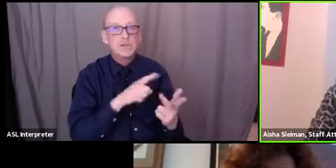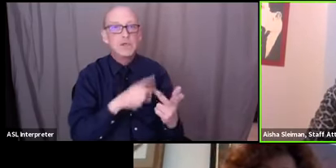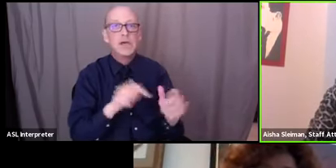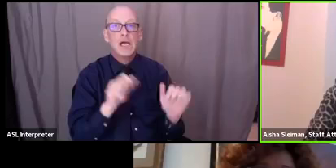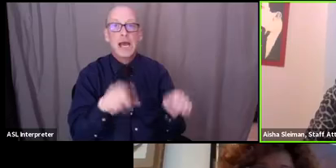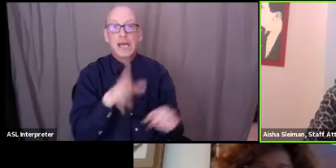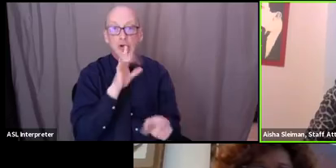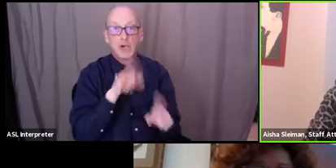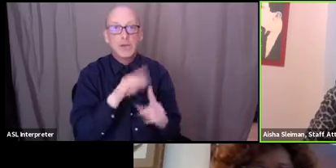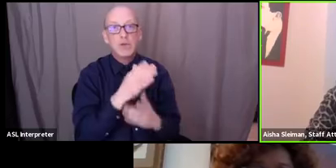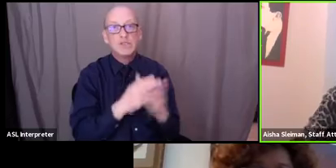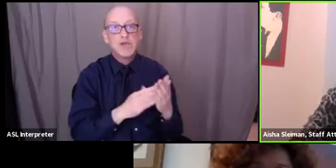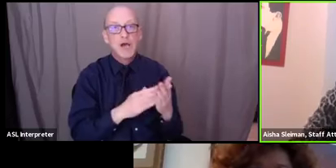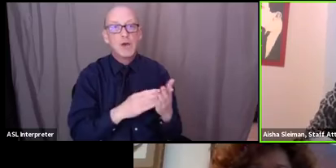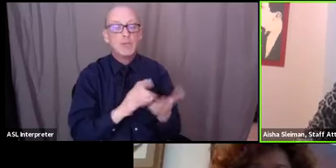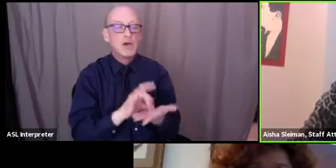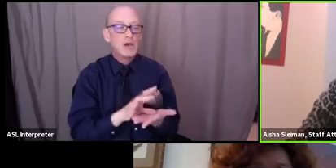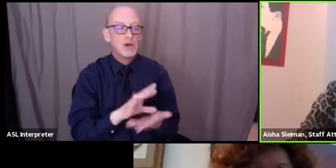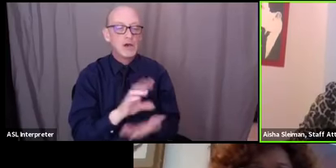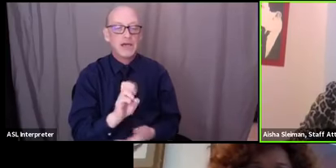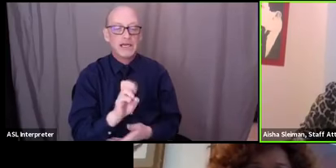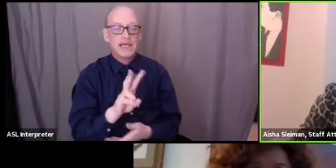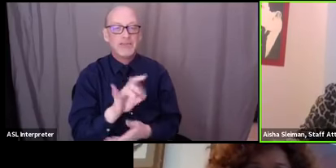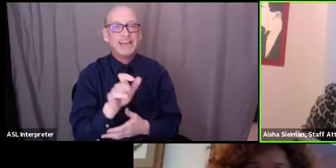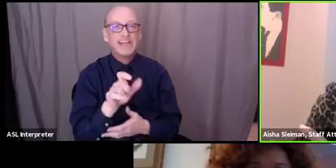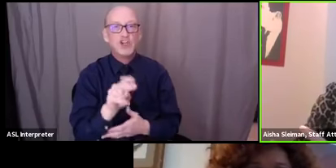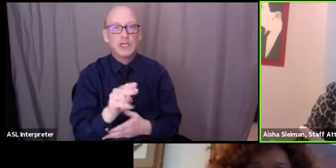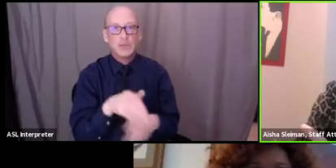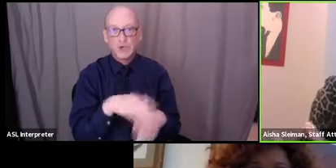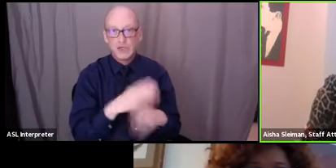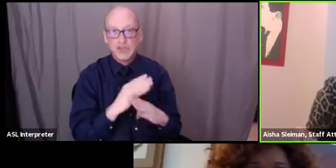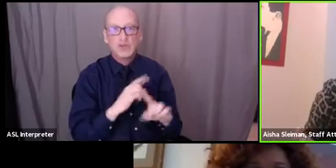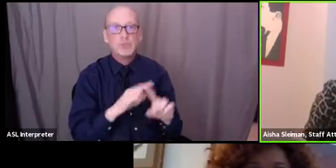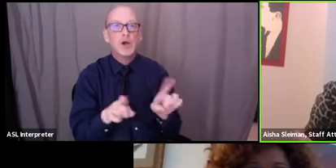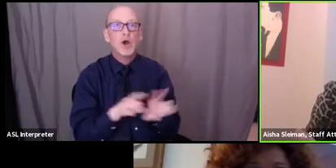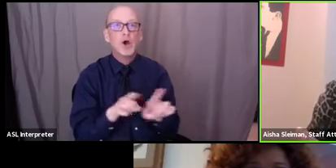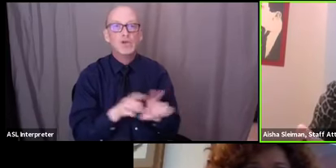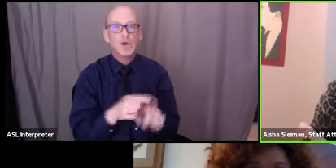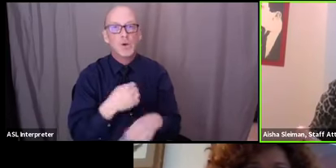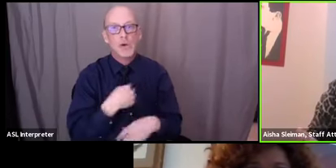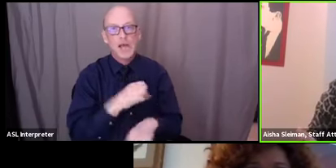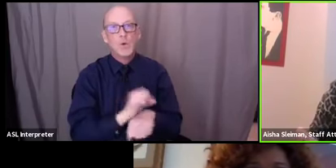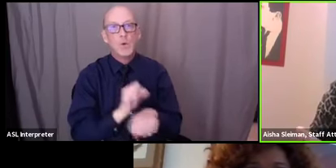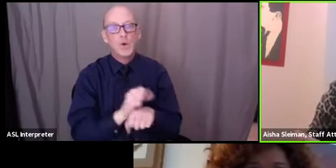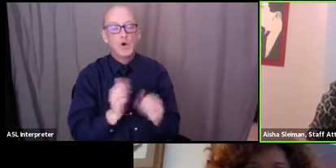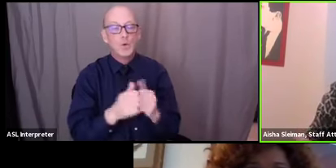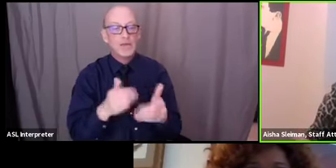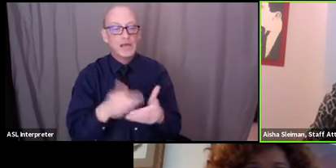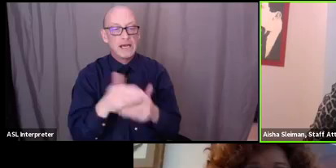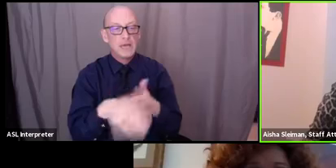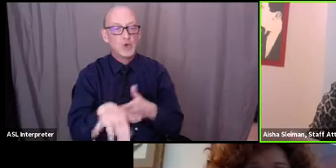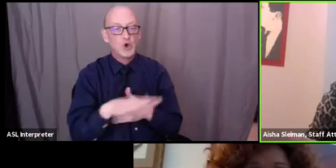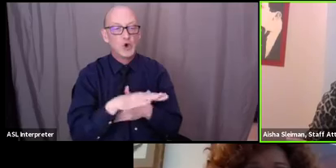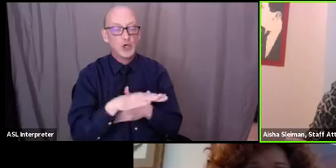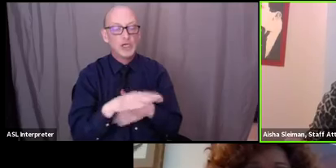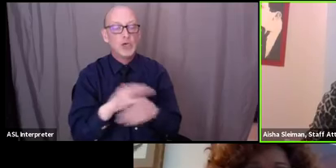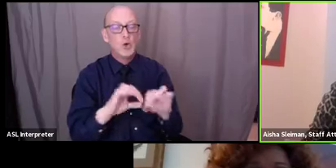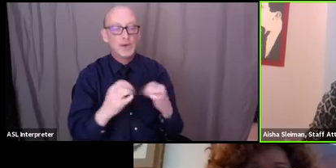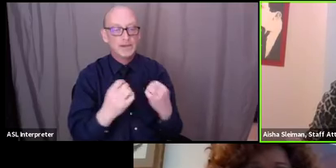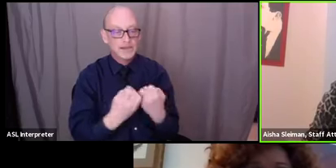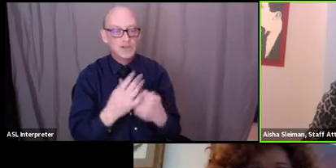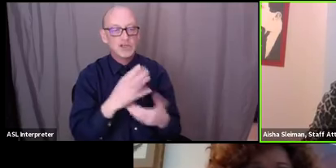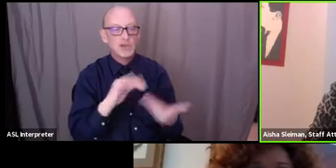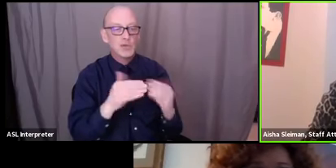about you know some of the eviction protections that are out there but i'm also really and i work with neighborhood organizations and community-based organizations and